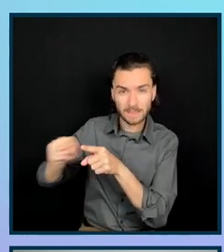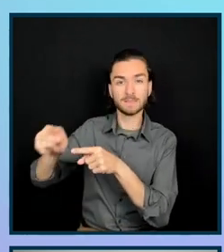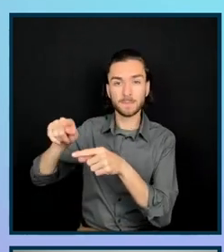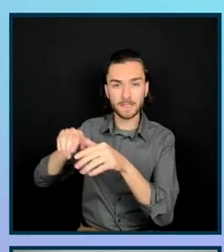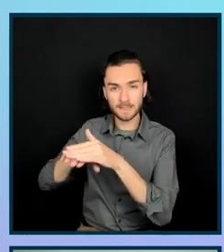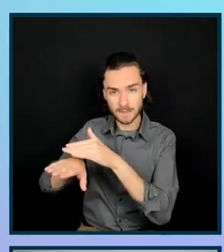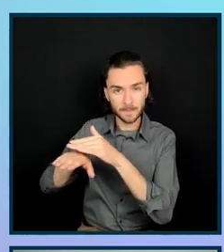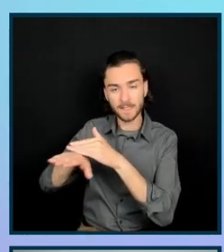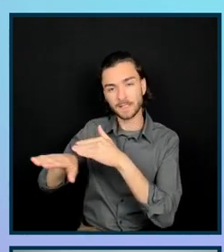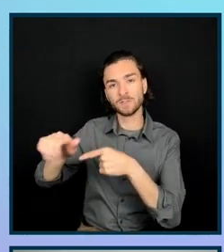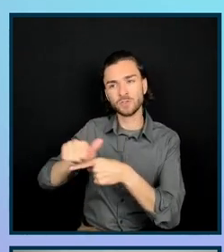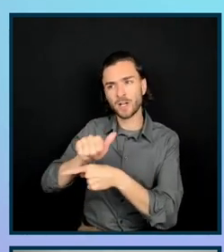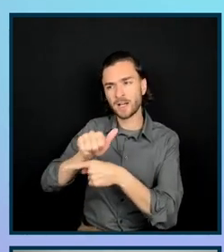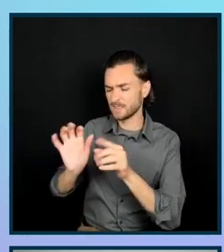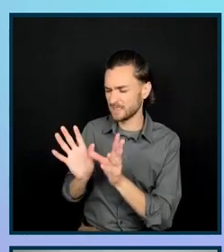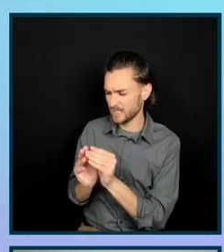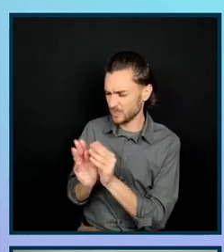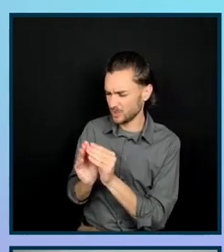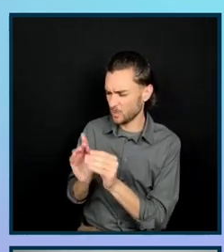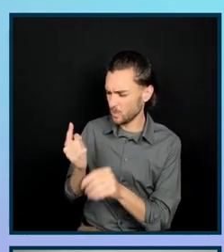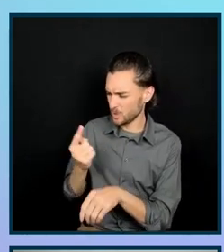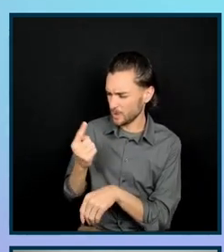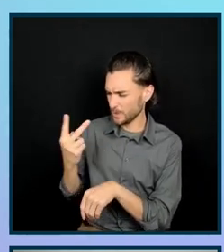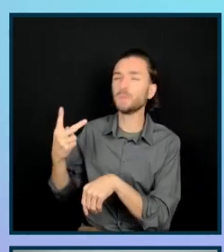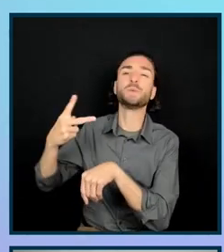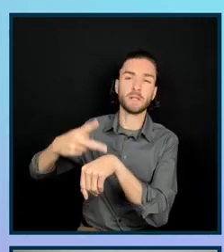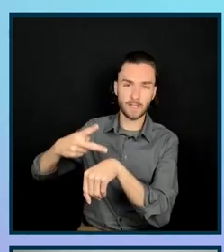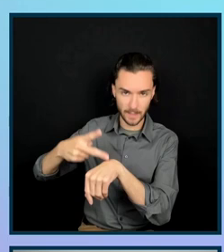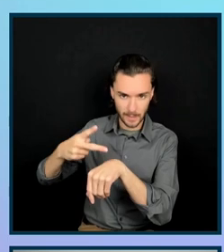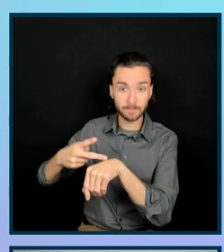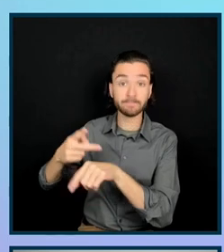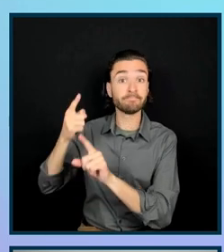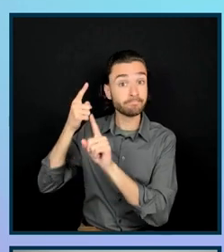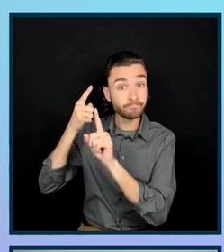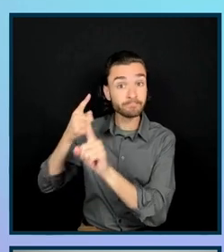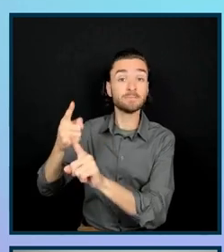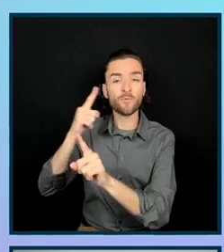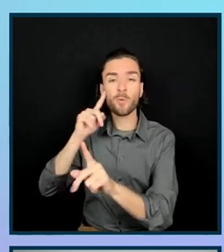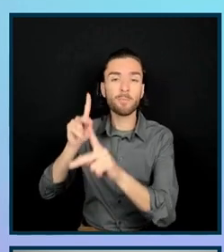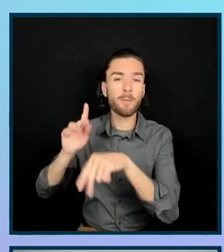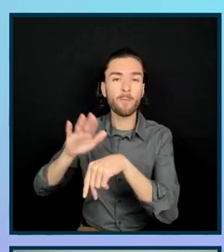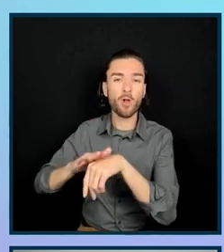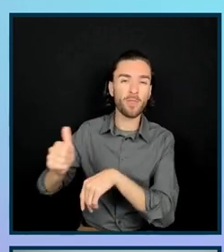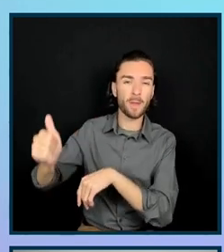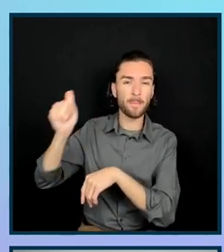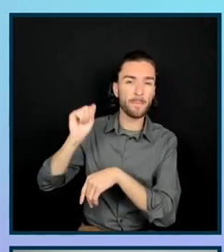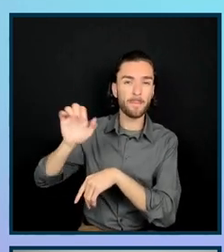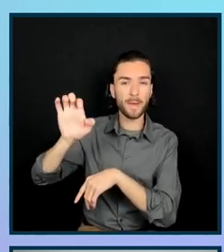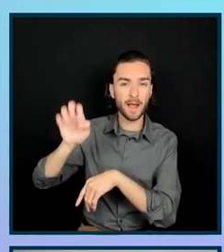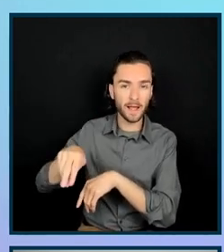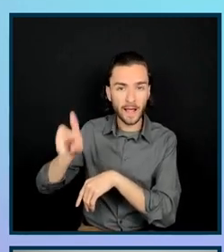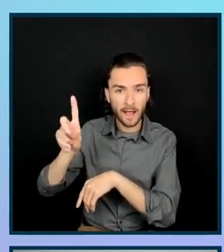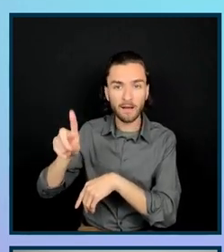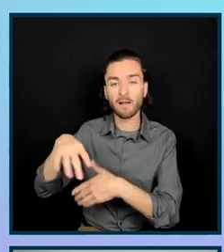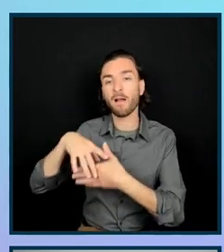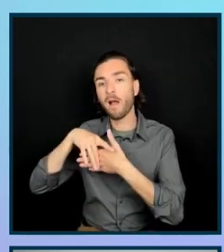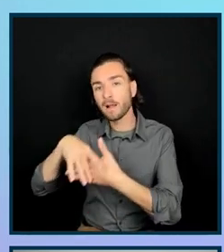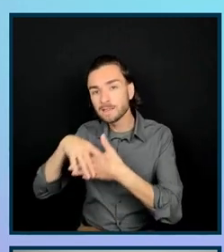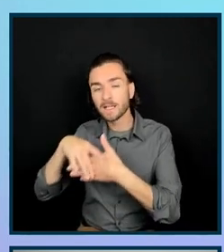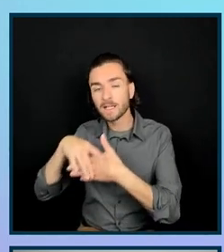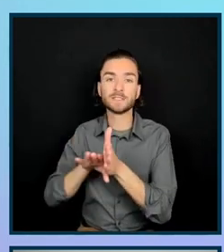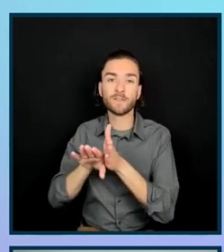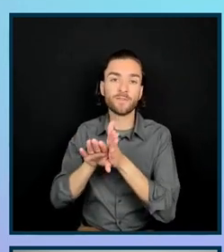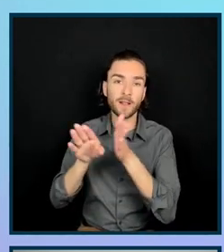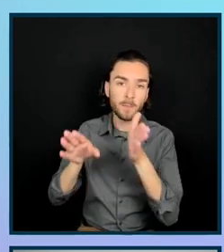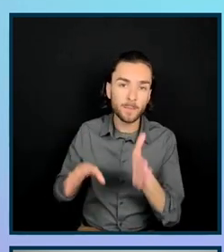I think we actually did two sessions, for people that would be touching the back end of the site. So content editors, developers, designers,